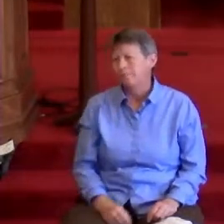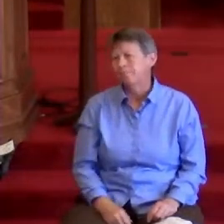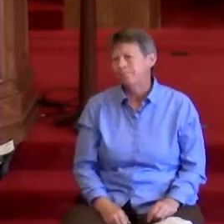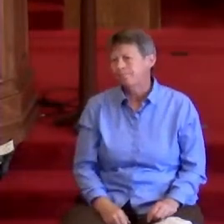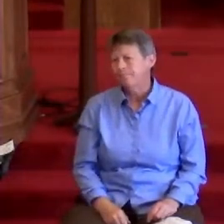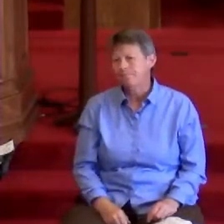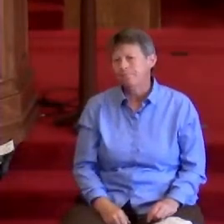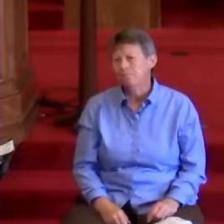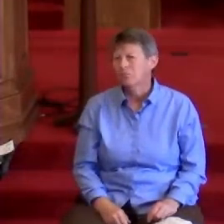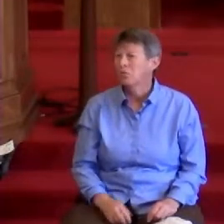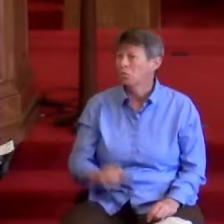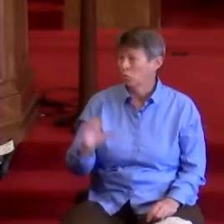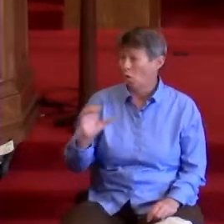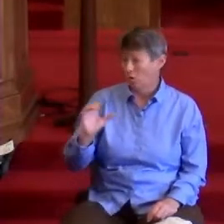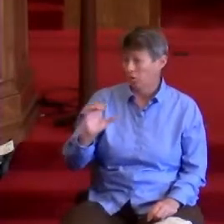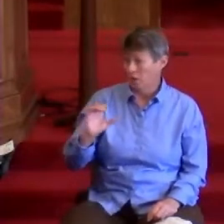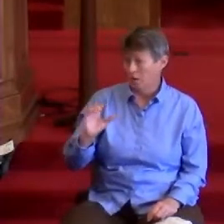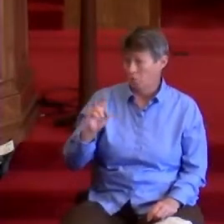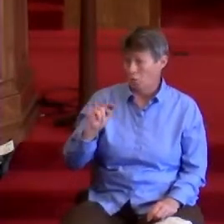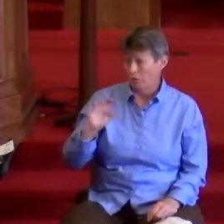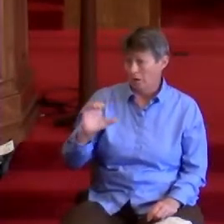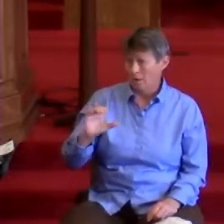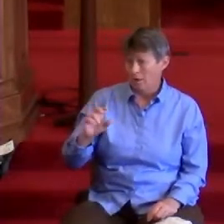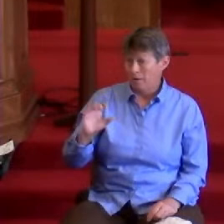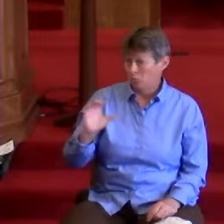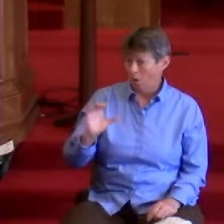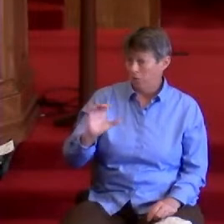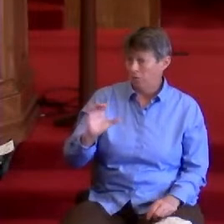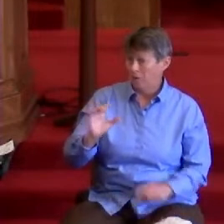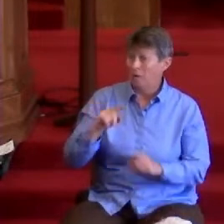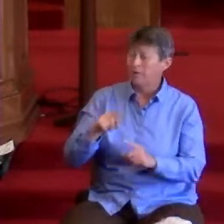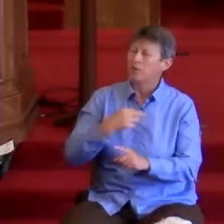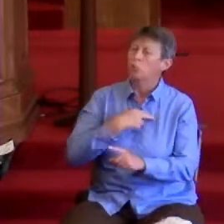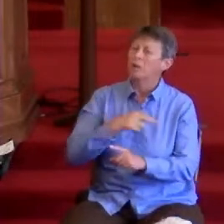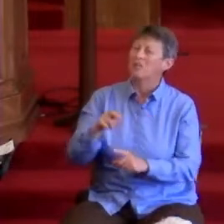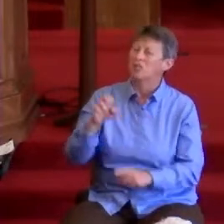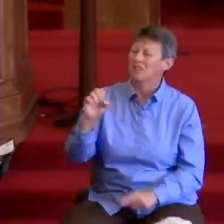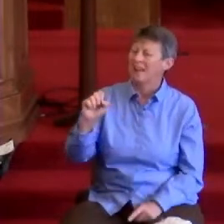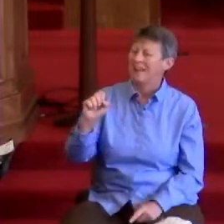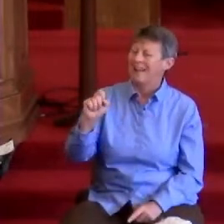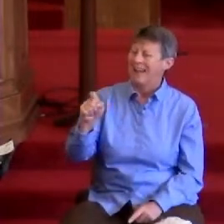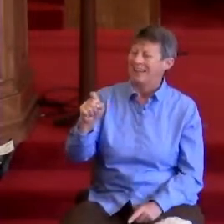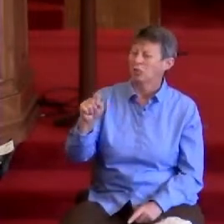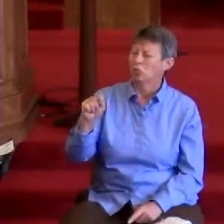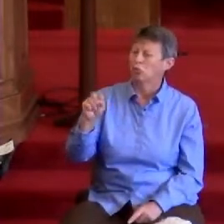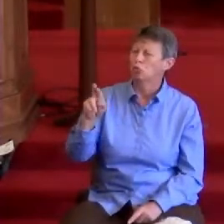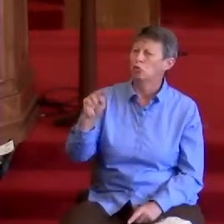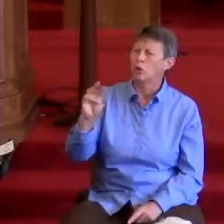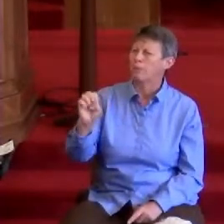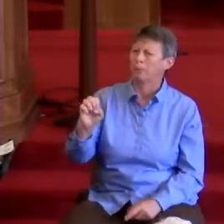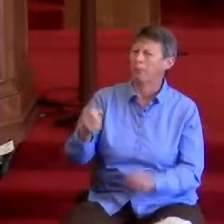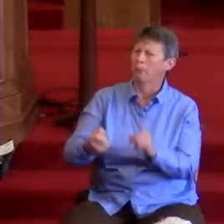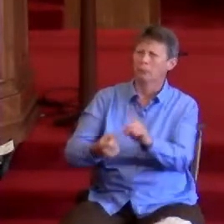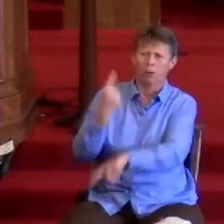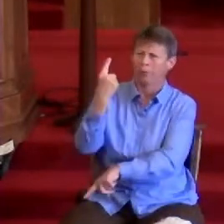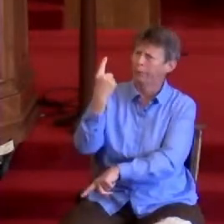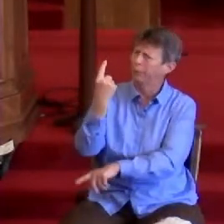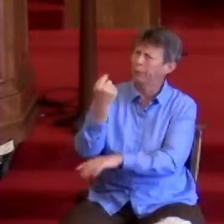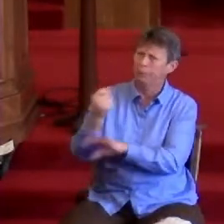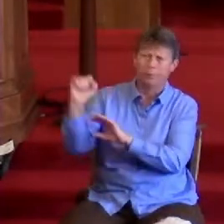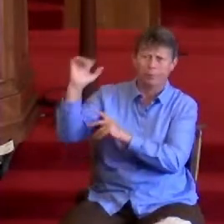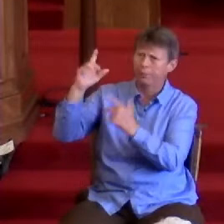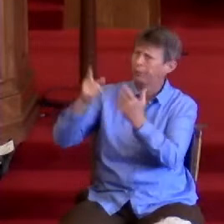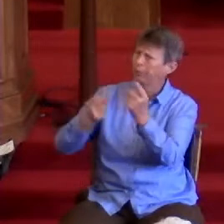Charlottesville was religious extremism on clear display. Easy for anyone to